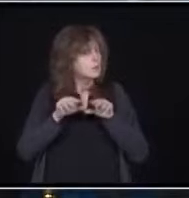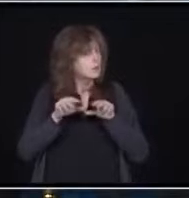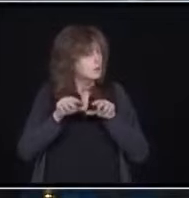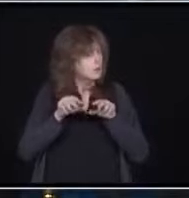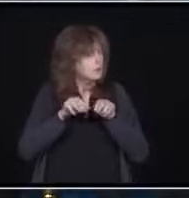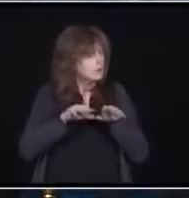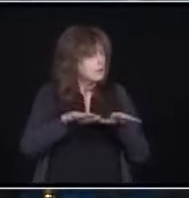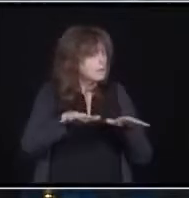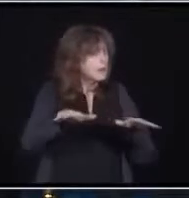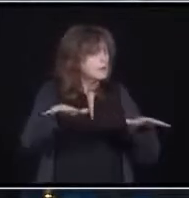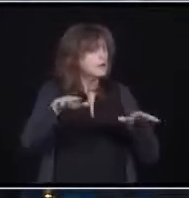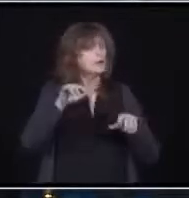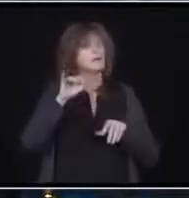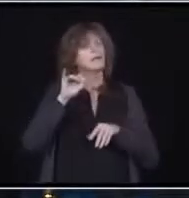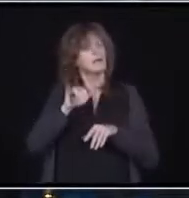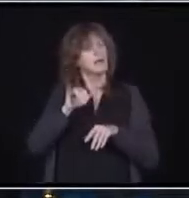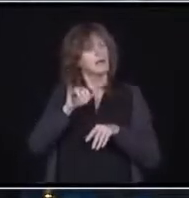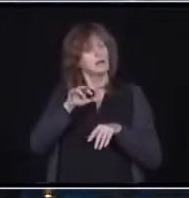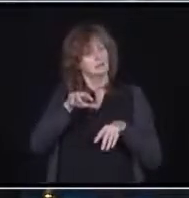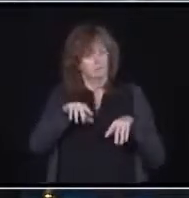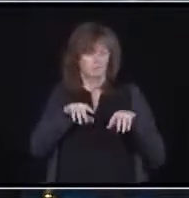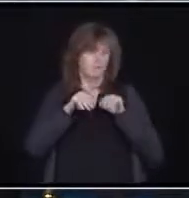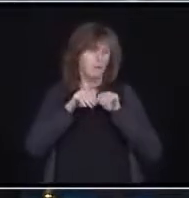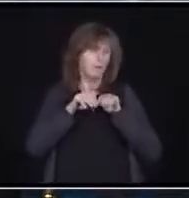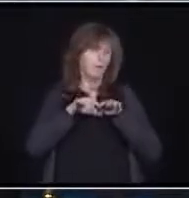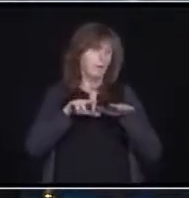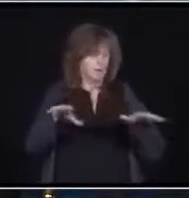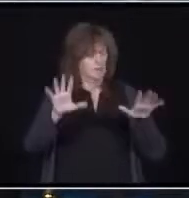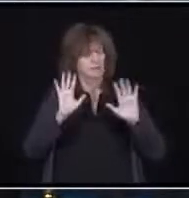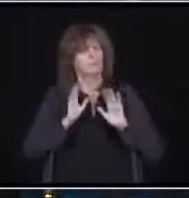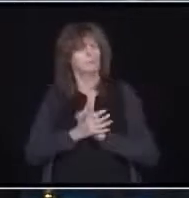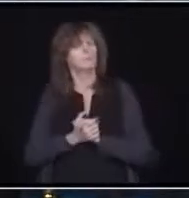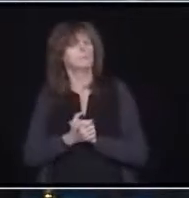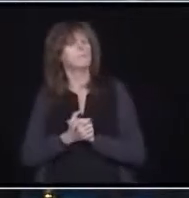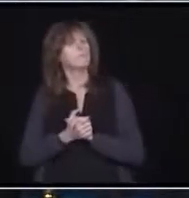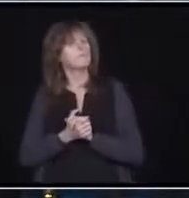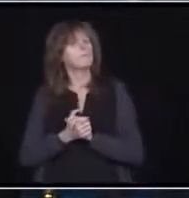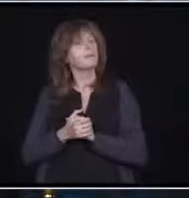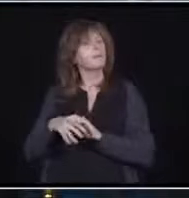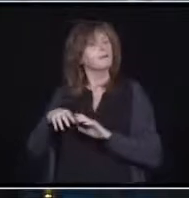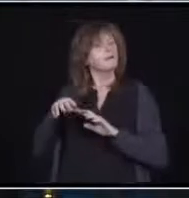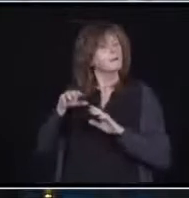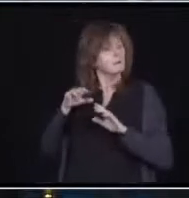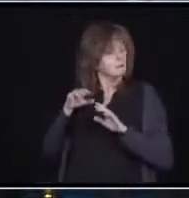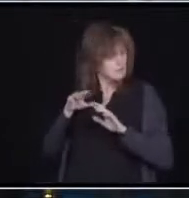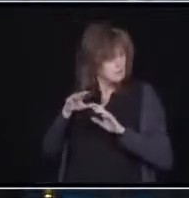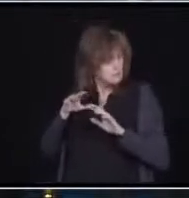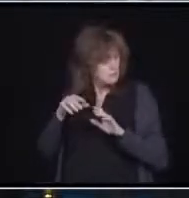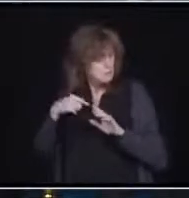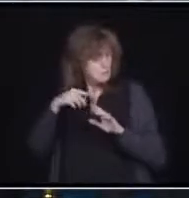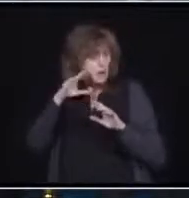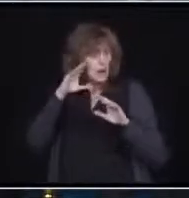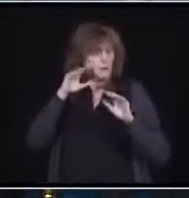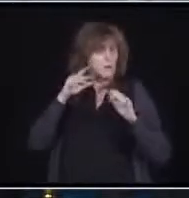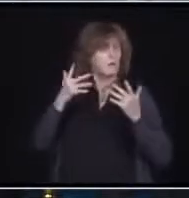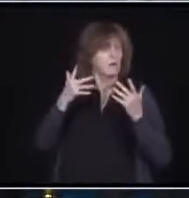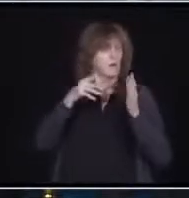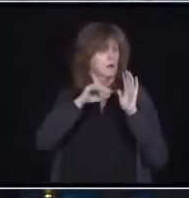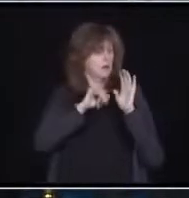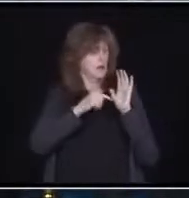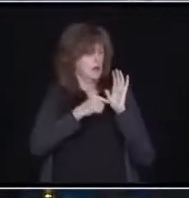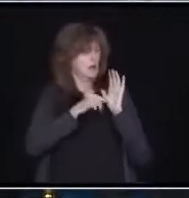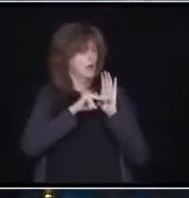what sort of a setting we expect to reach. We released the modelling the other day which